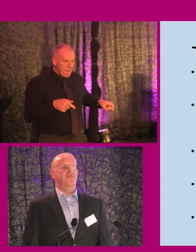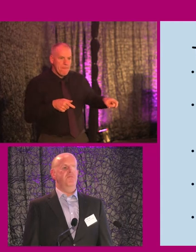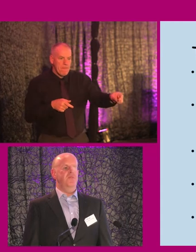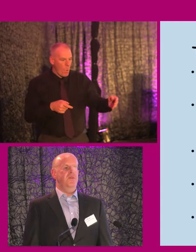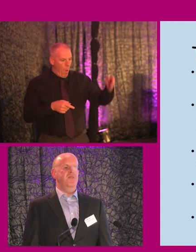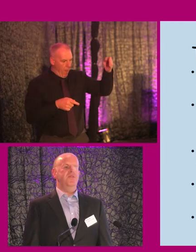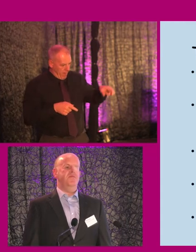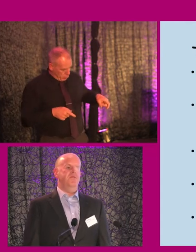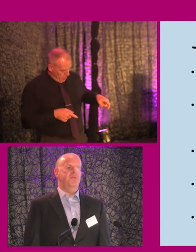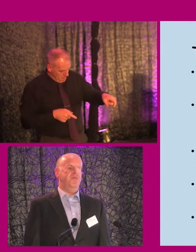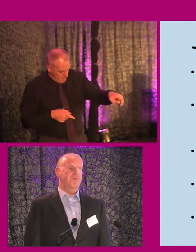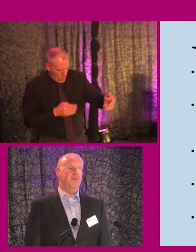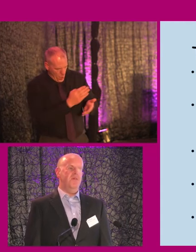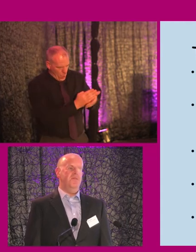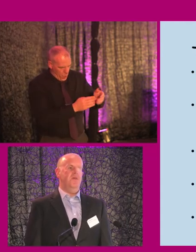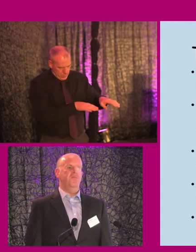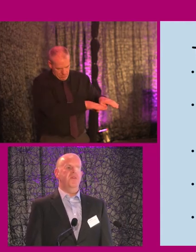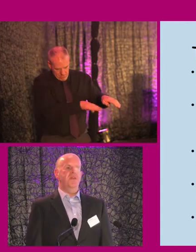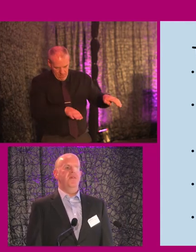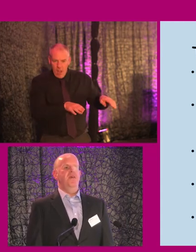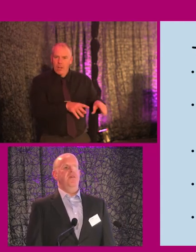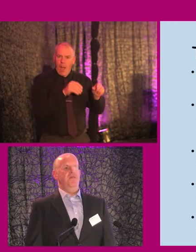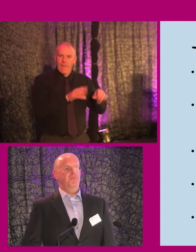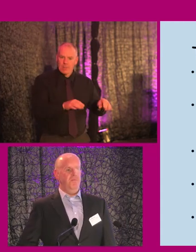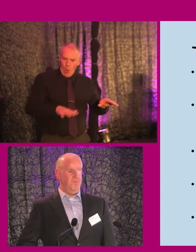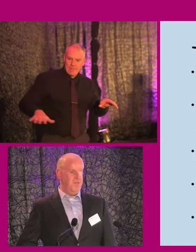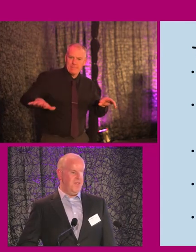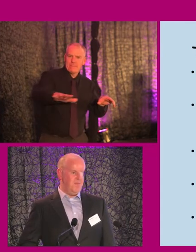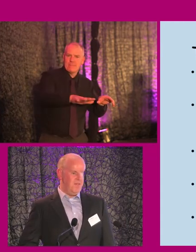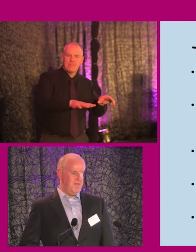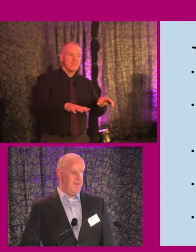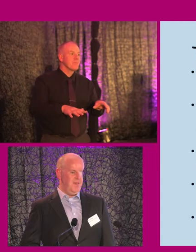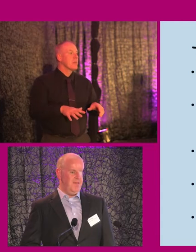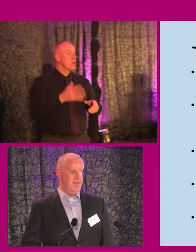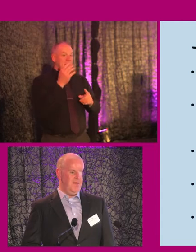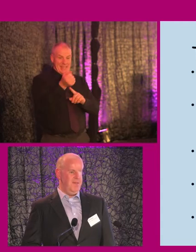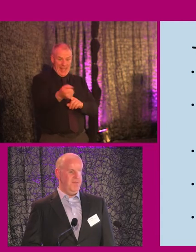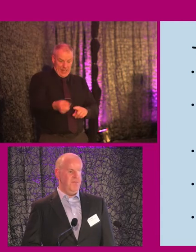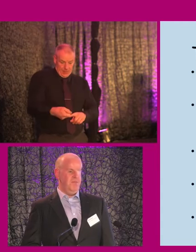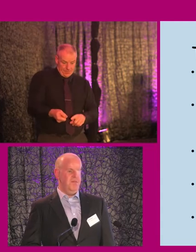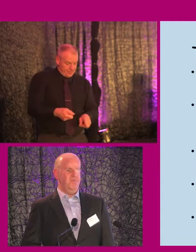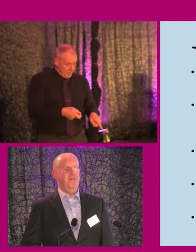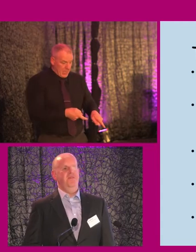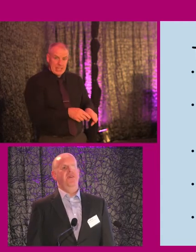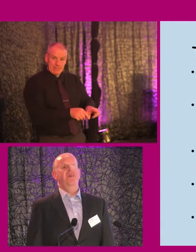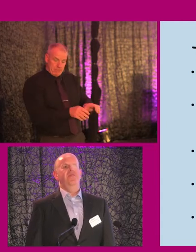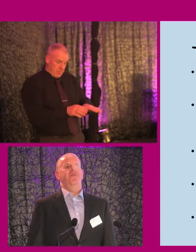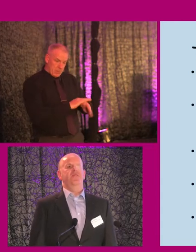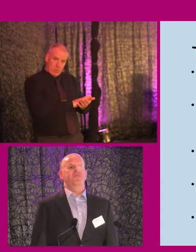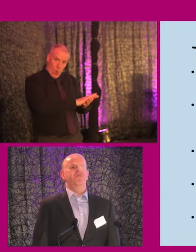floor, which is kind of wooden, and then the rest of the floor is carpet, open area. I put the tip of my stick on the smooth bit,